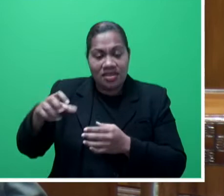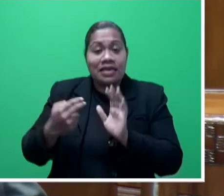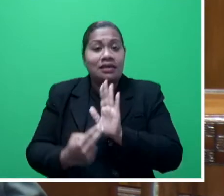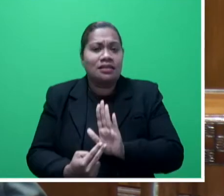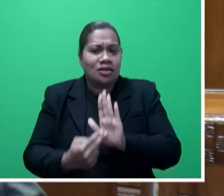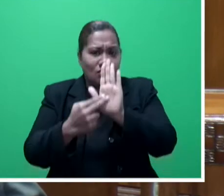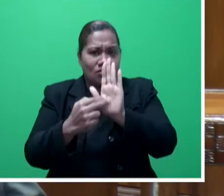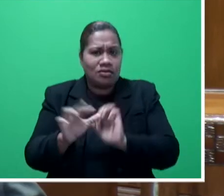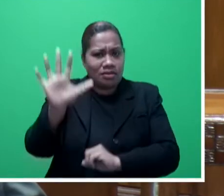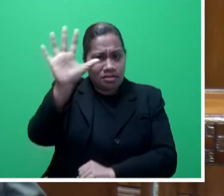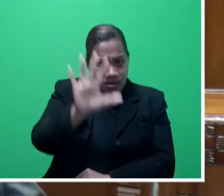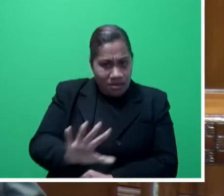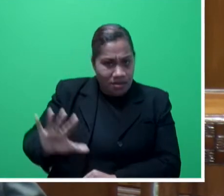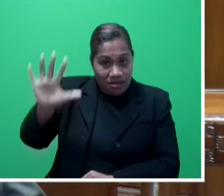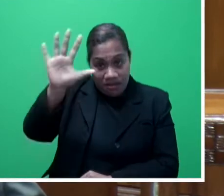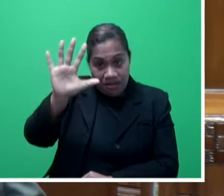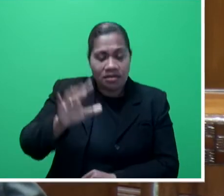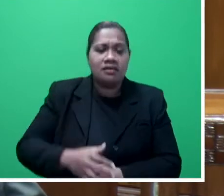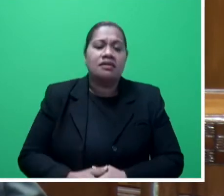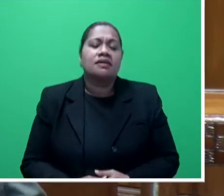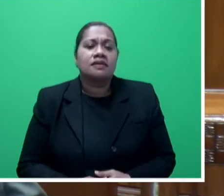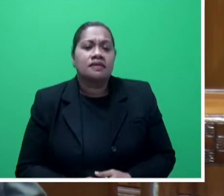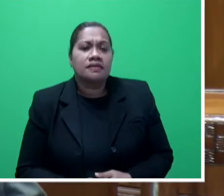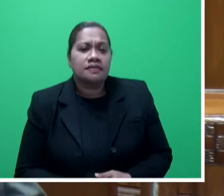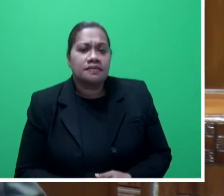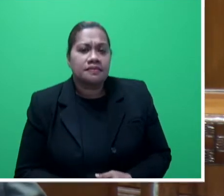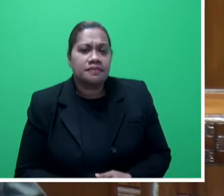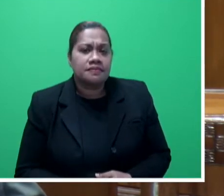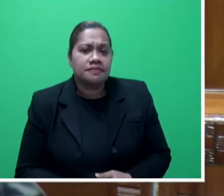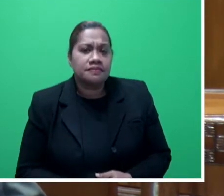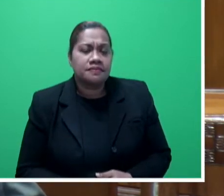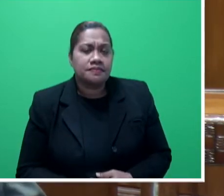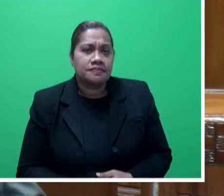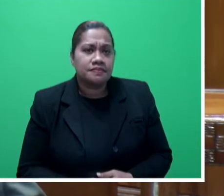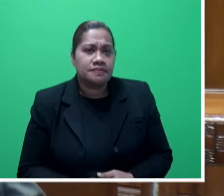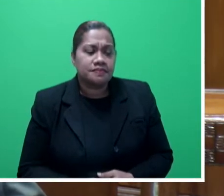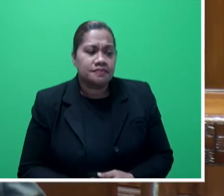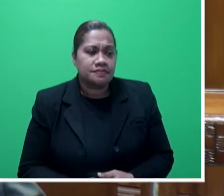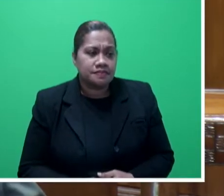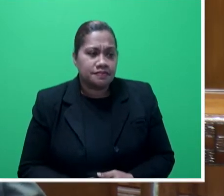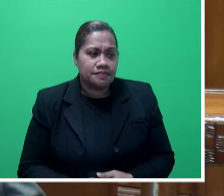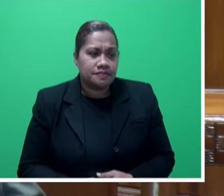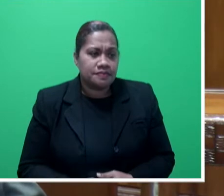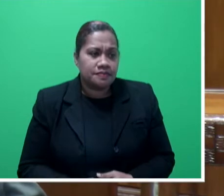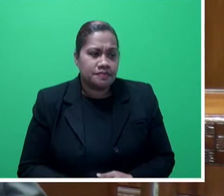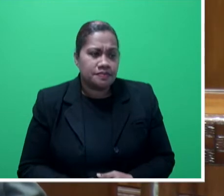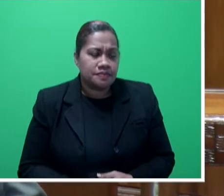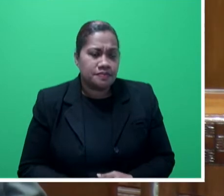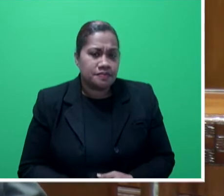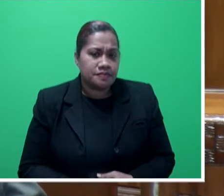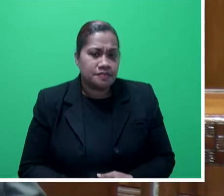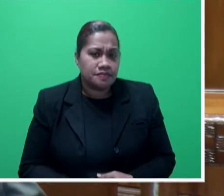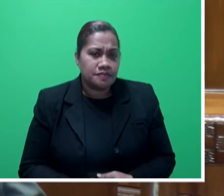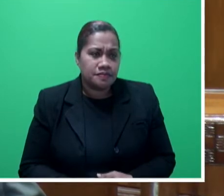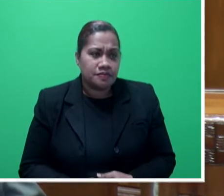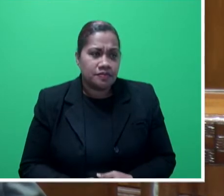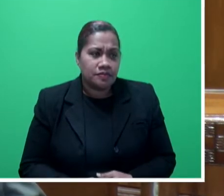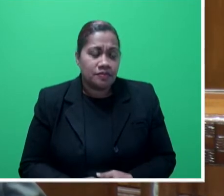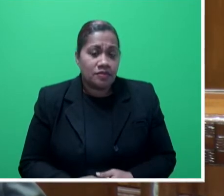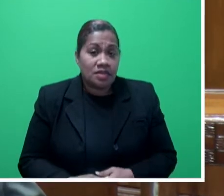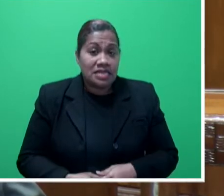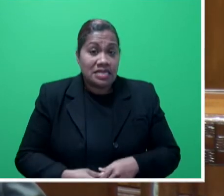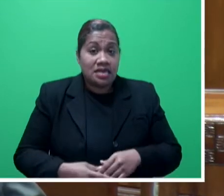Waitakala, Budisau, Uniyalayala, Unibutu, Tambia, Nekilikiso, Kuratari. In the Ra district,